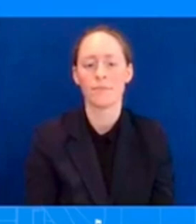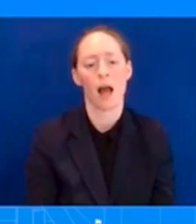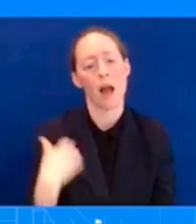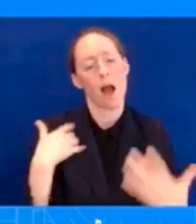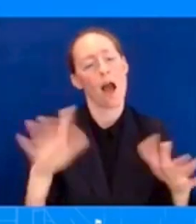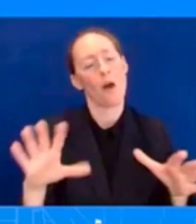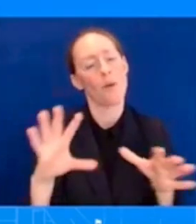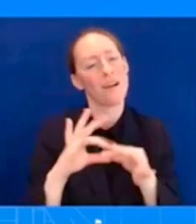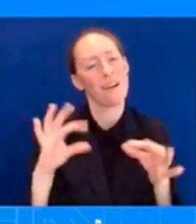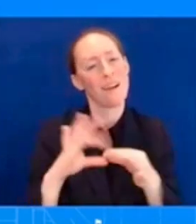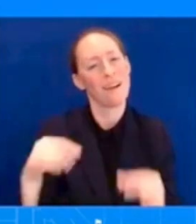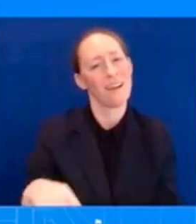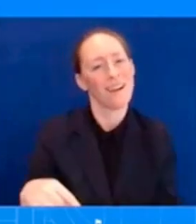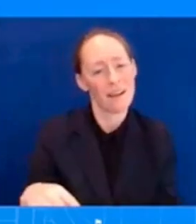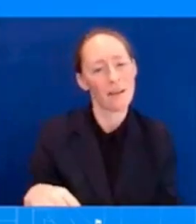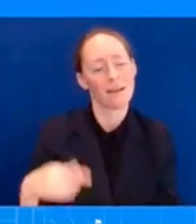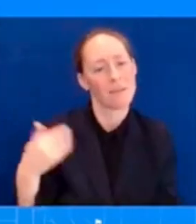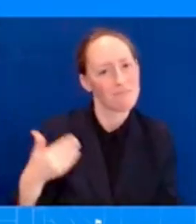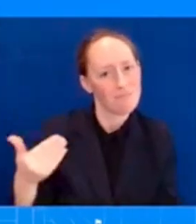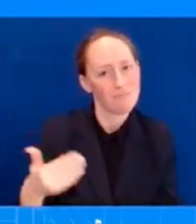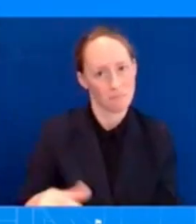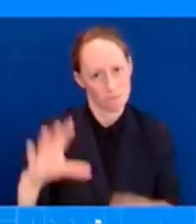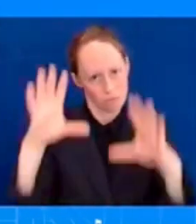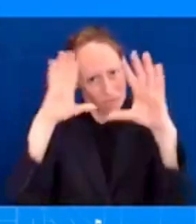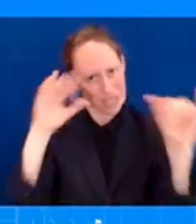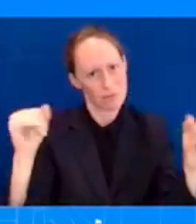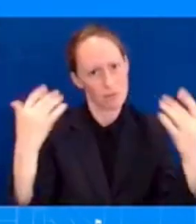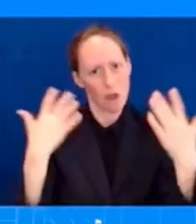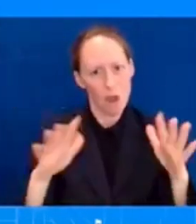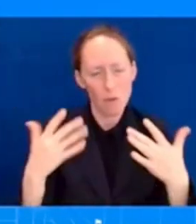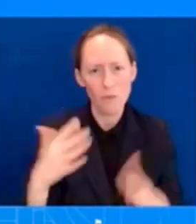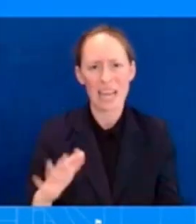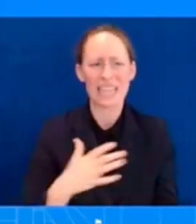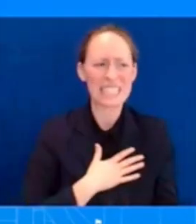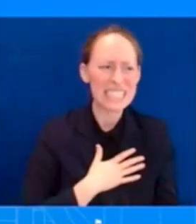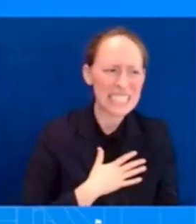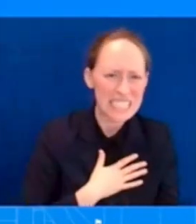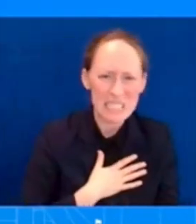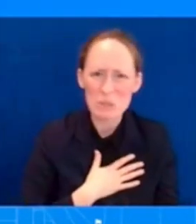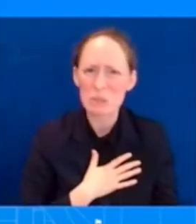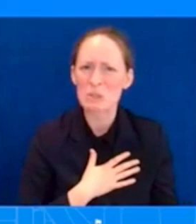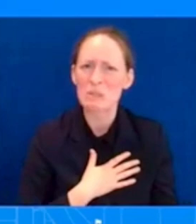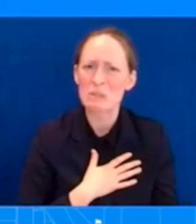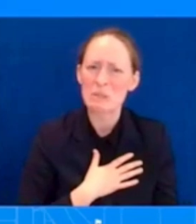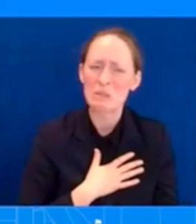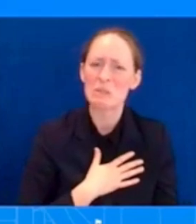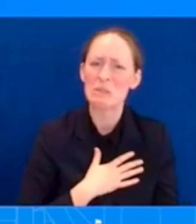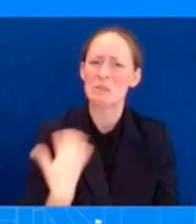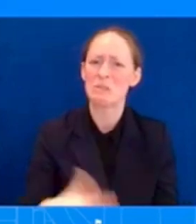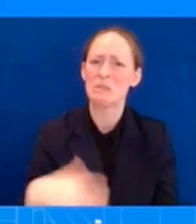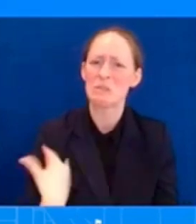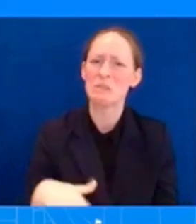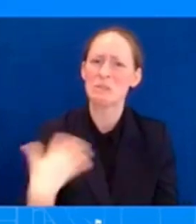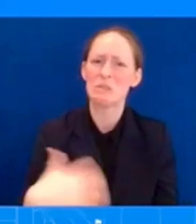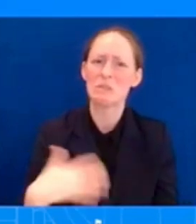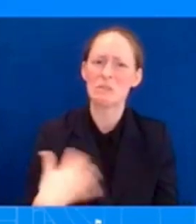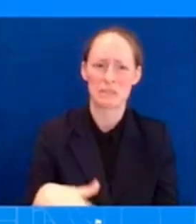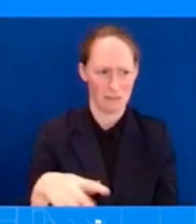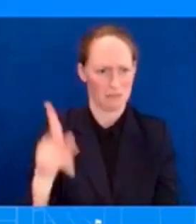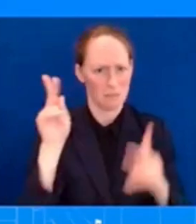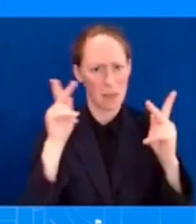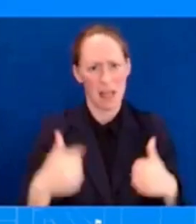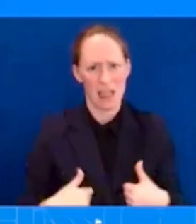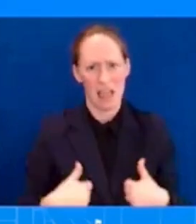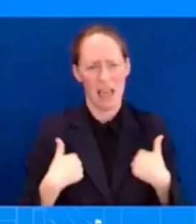about the people in Maui to the point where he has mobilized a whole-of-government approach here,